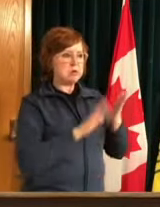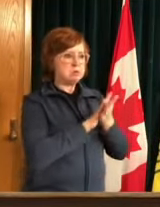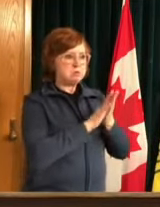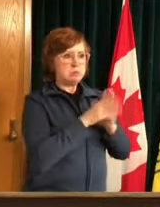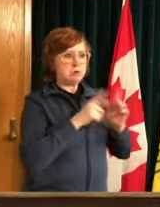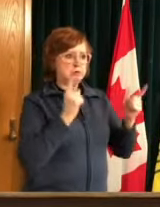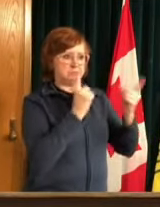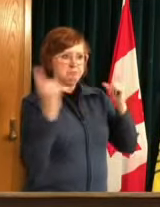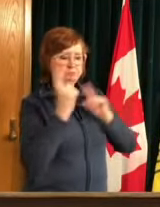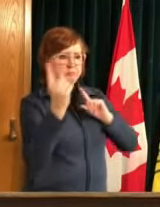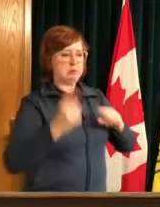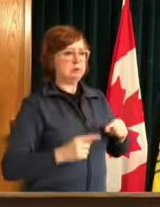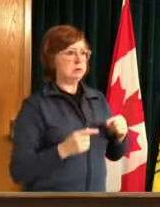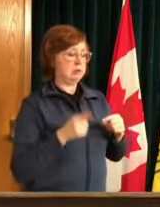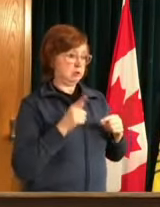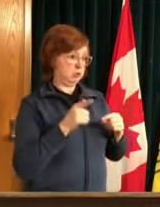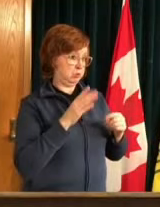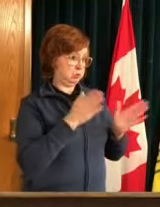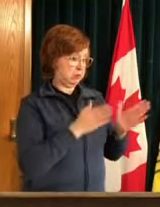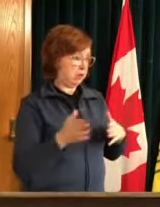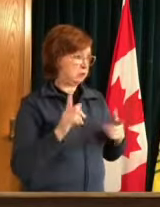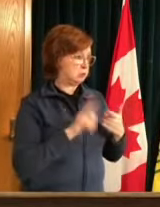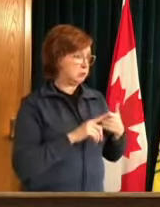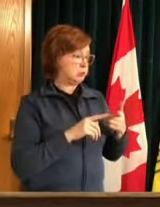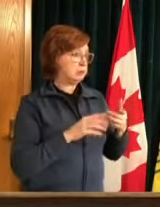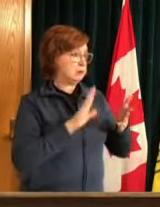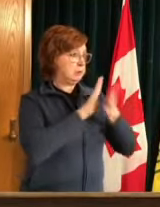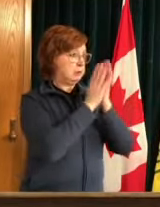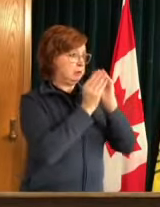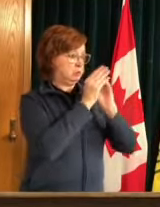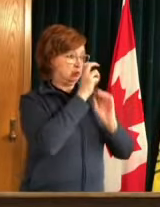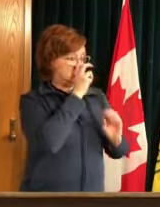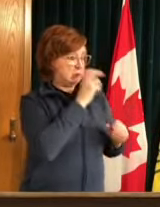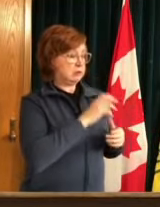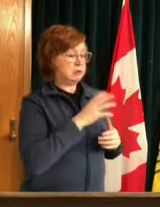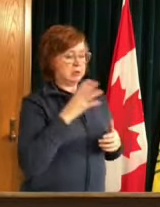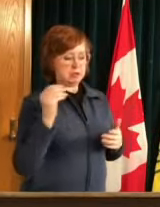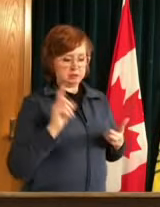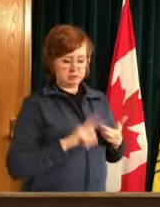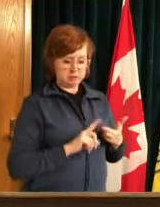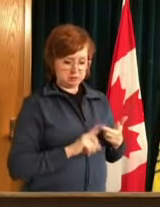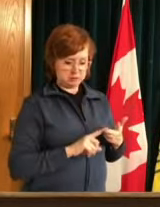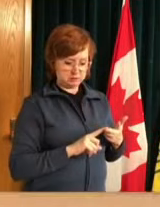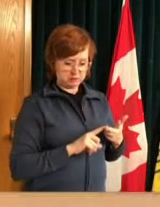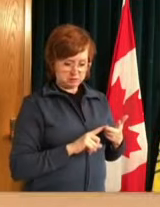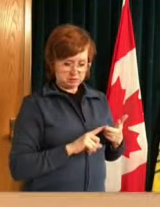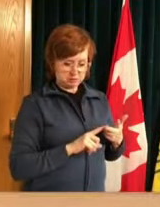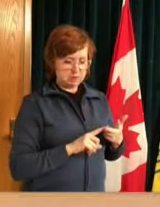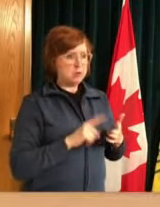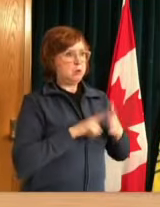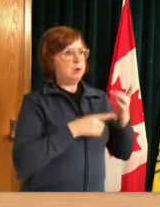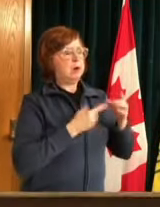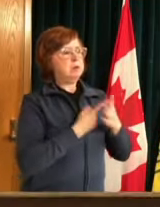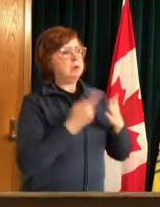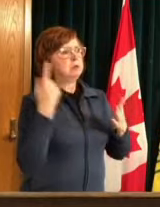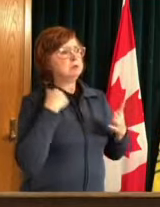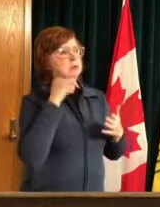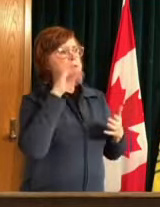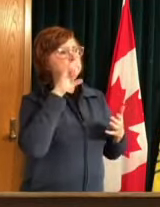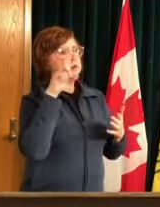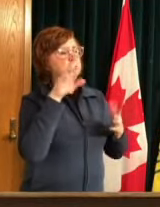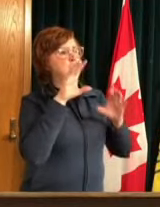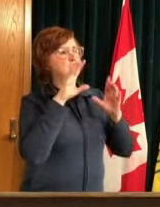say and have you uh recommended that particularly given what the concerns raised last week by the icu doctors